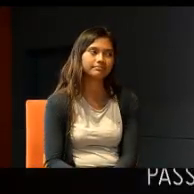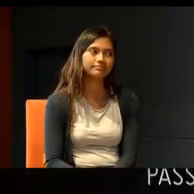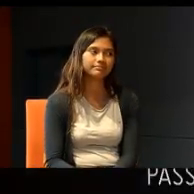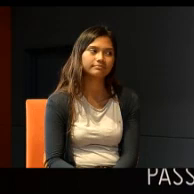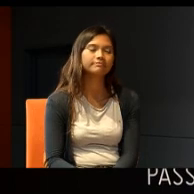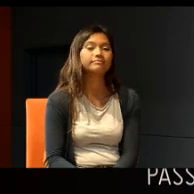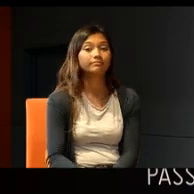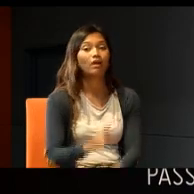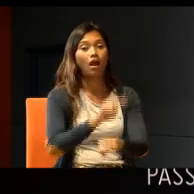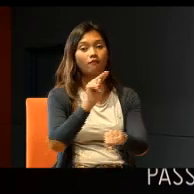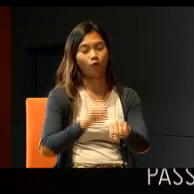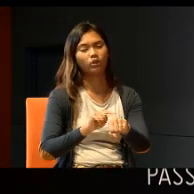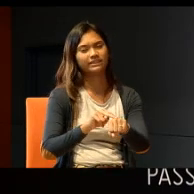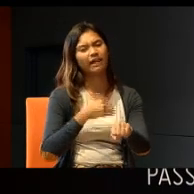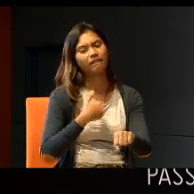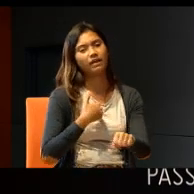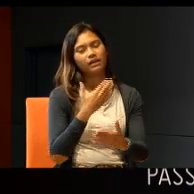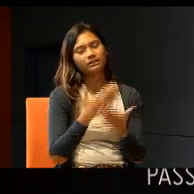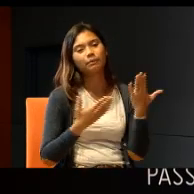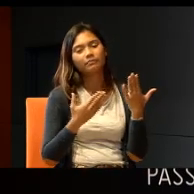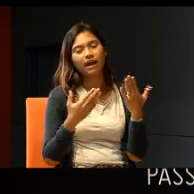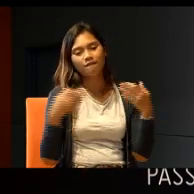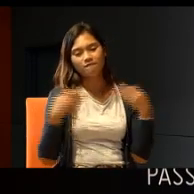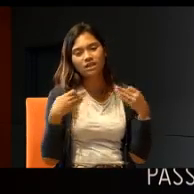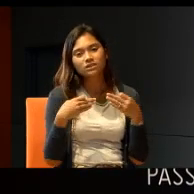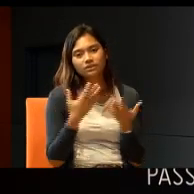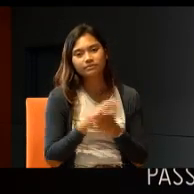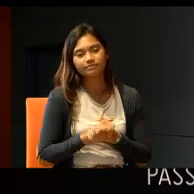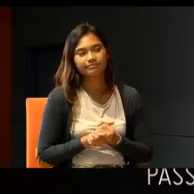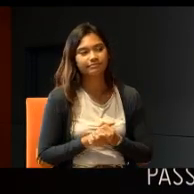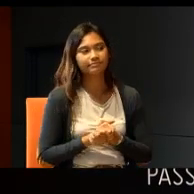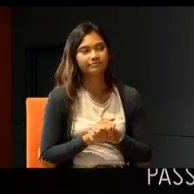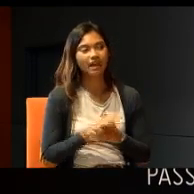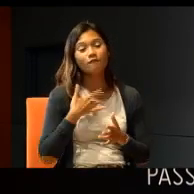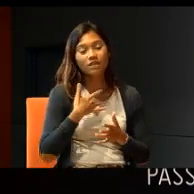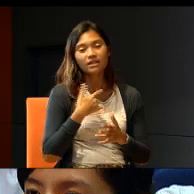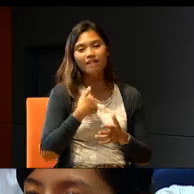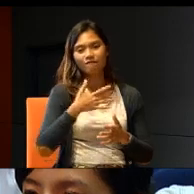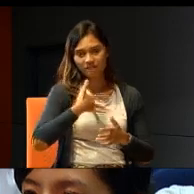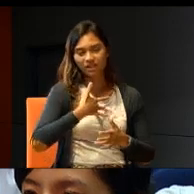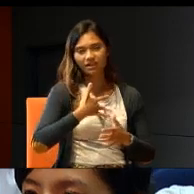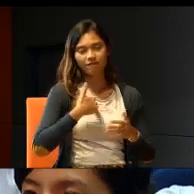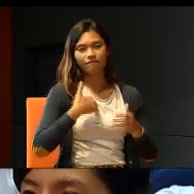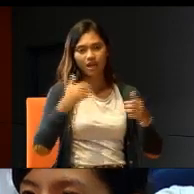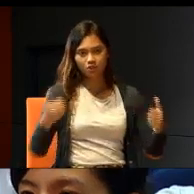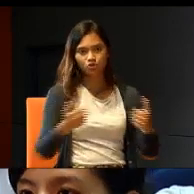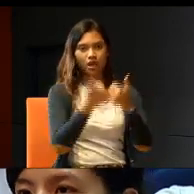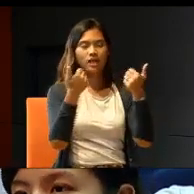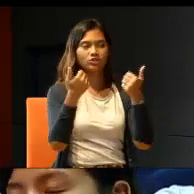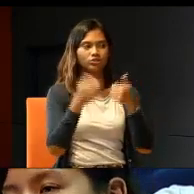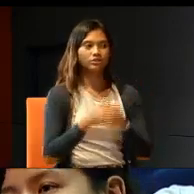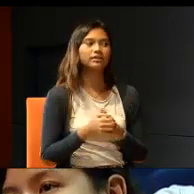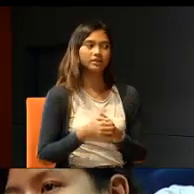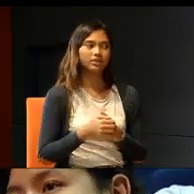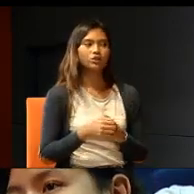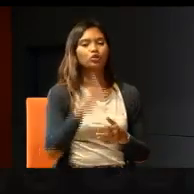So, of course, I do feel, I do feel that it's a challenge for me and that is part of the attraction to